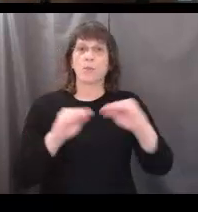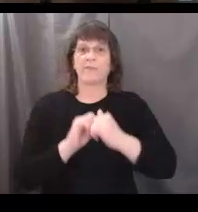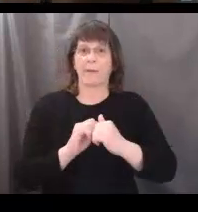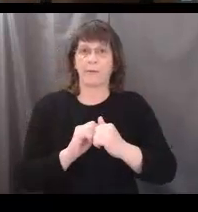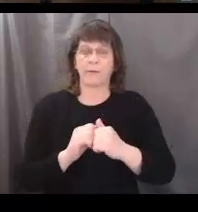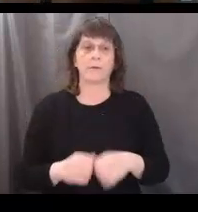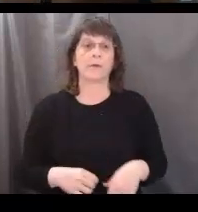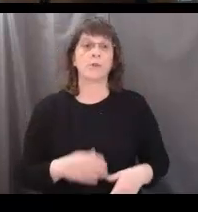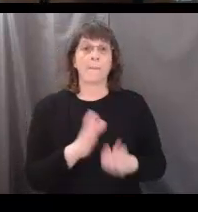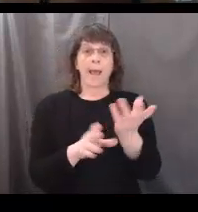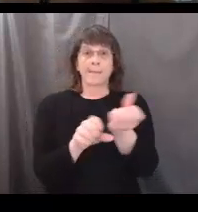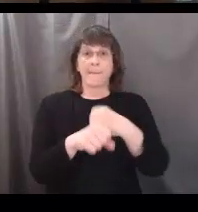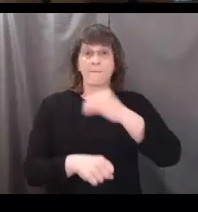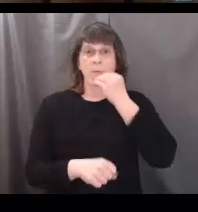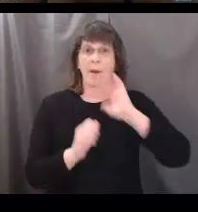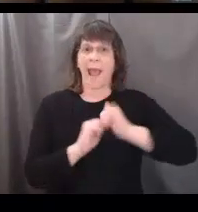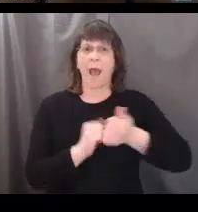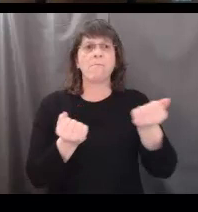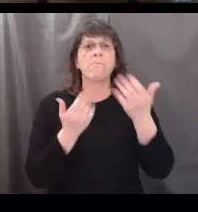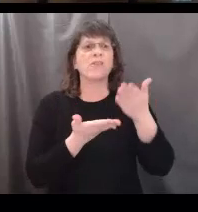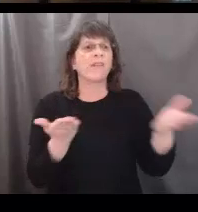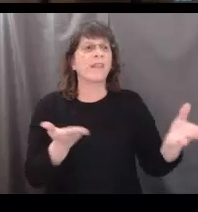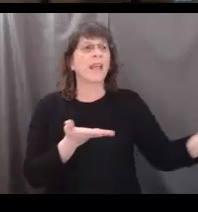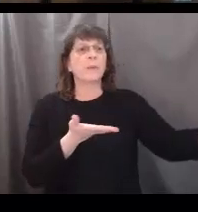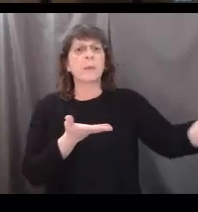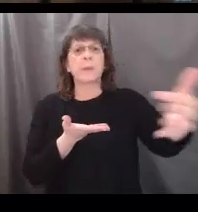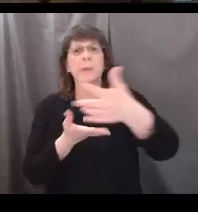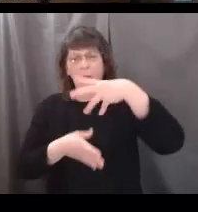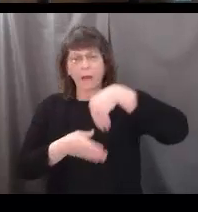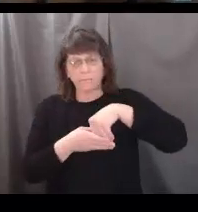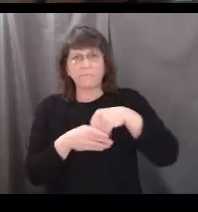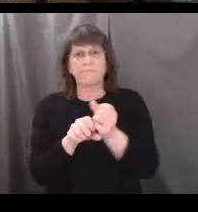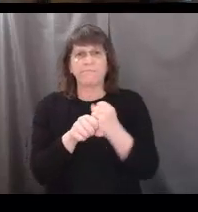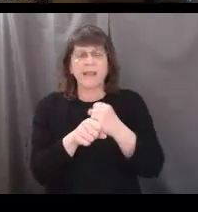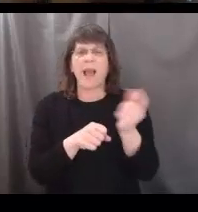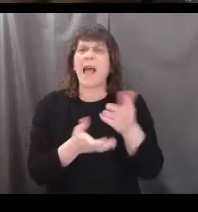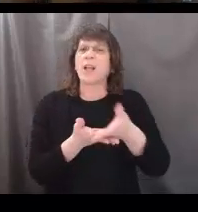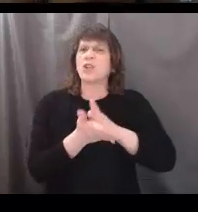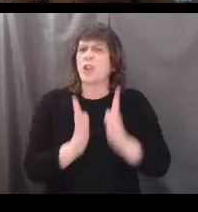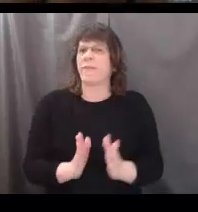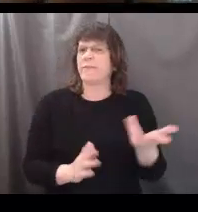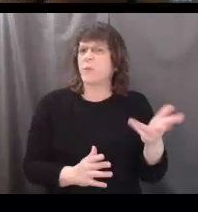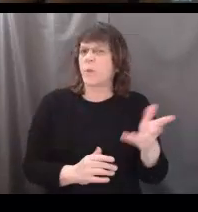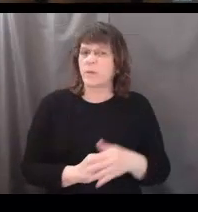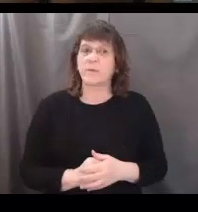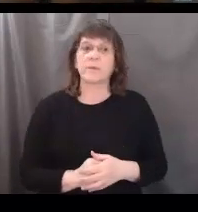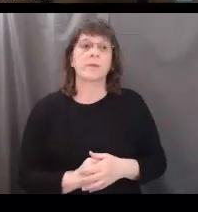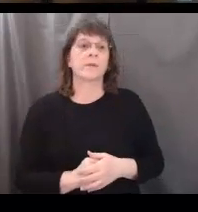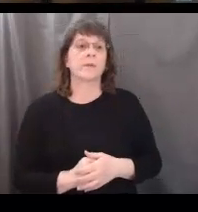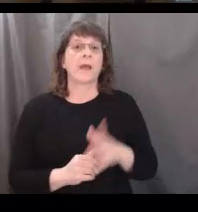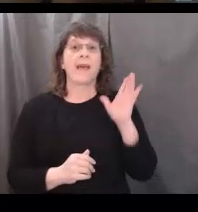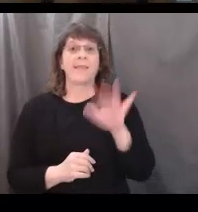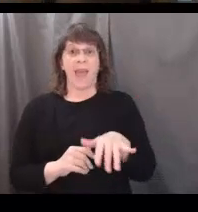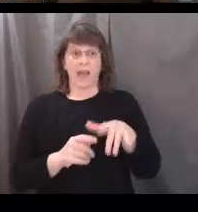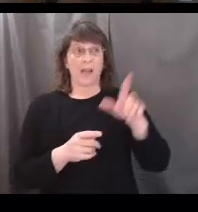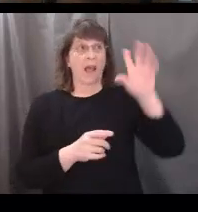Plants make food by bringing a bunch of ingredients together and combining them, kind of like a chef does. They convert